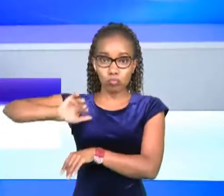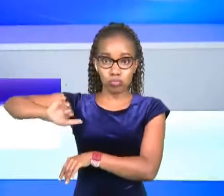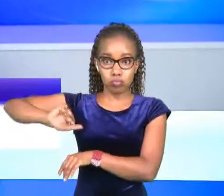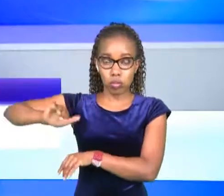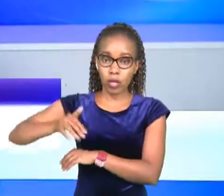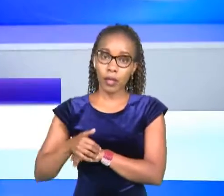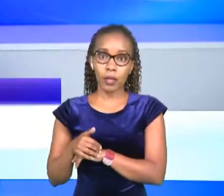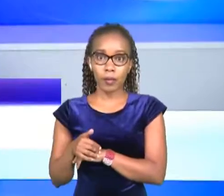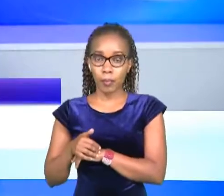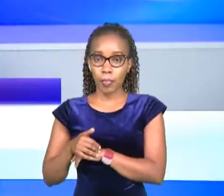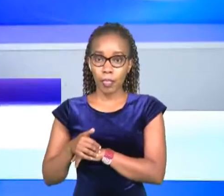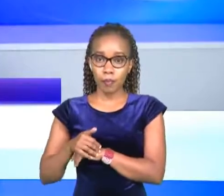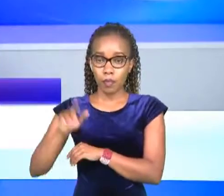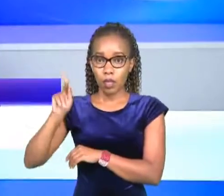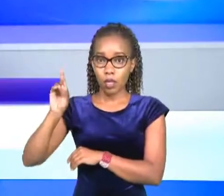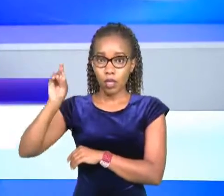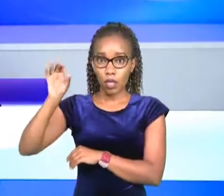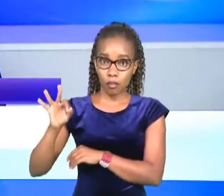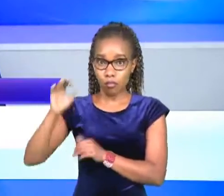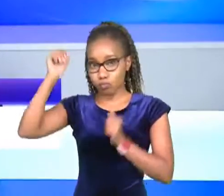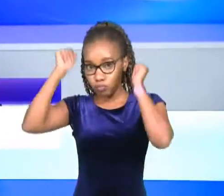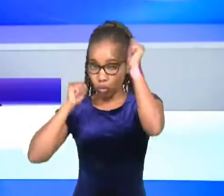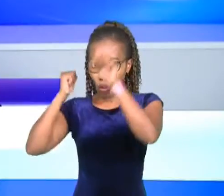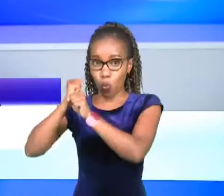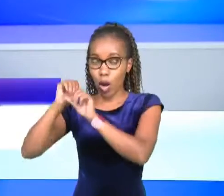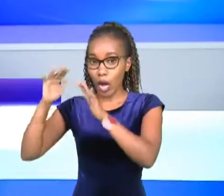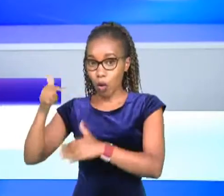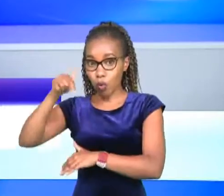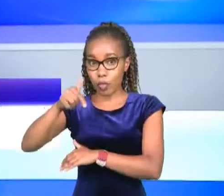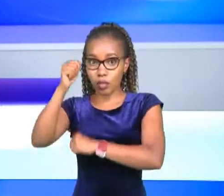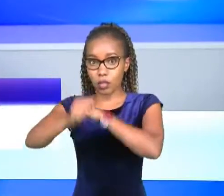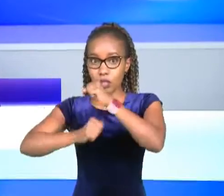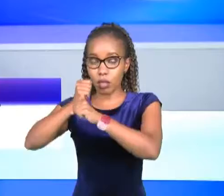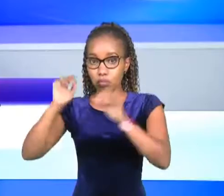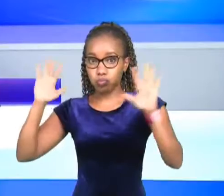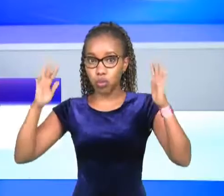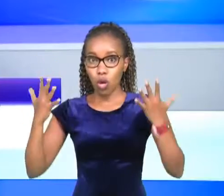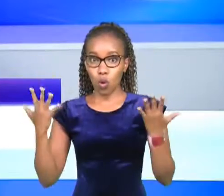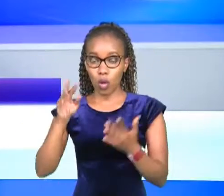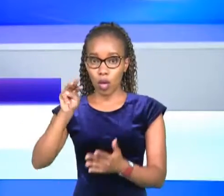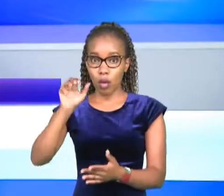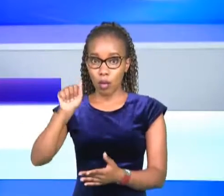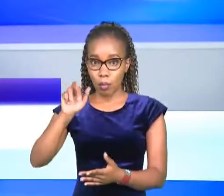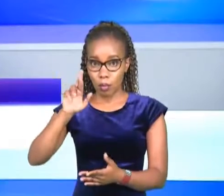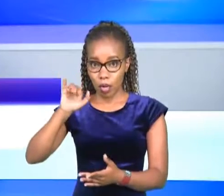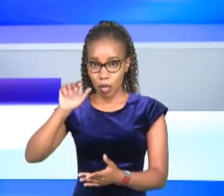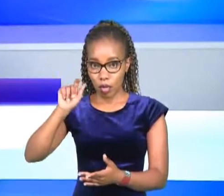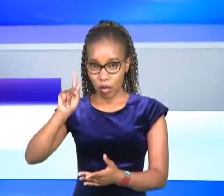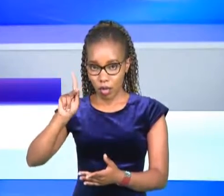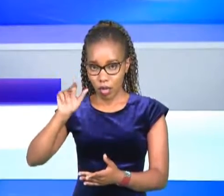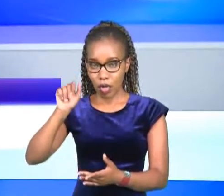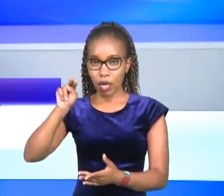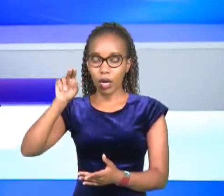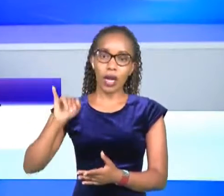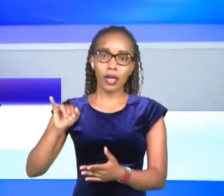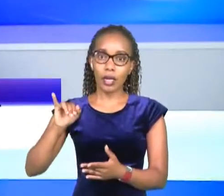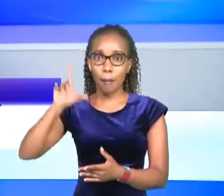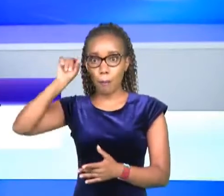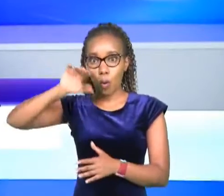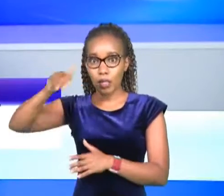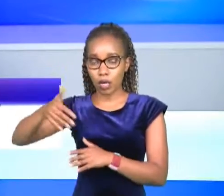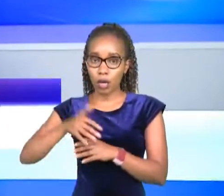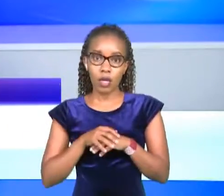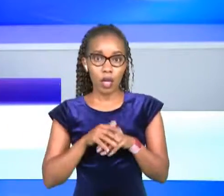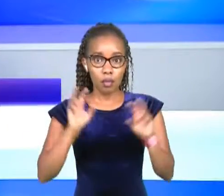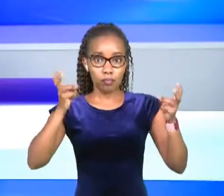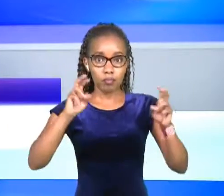the gallant work of the kenyan soldiers this year celebrations were held at mariakani garrison in mombasa county and the theme was enhancing peace